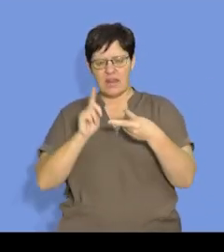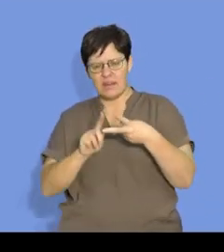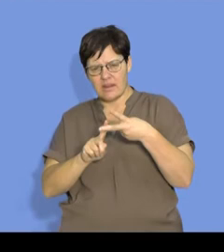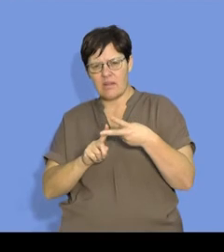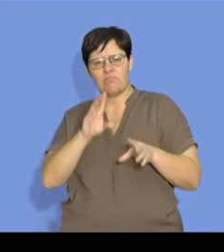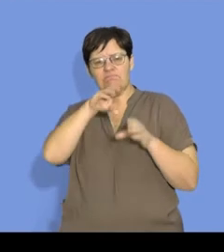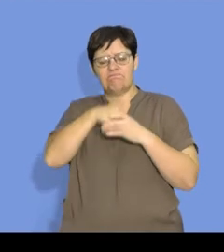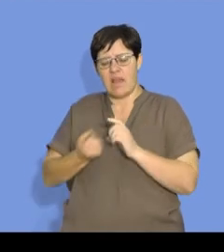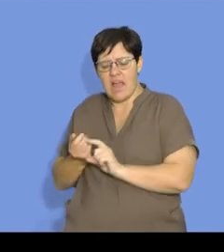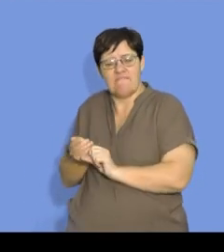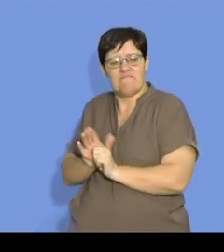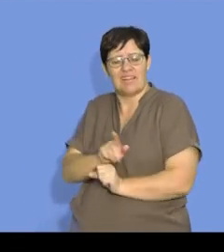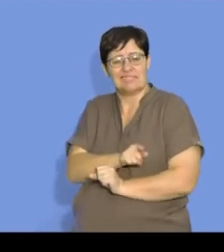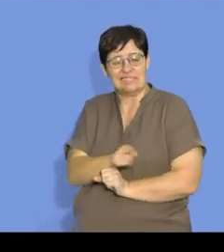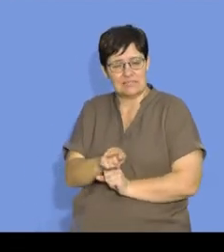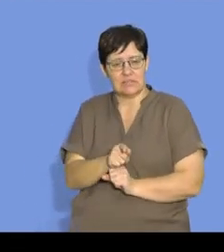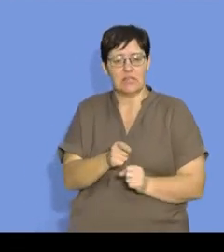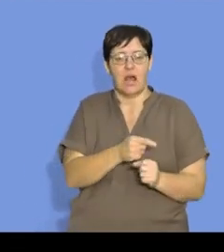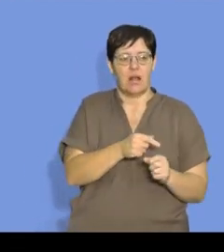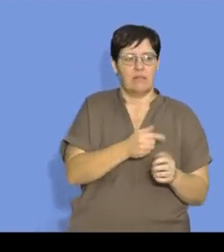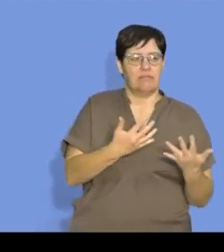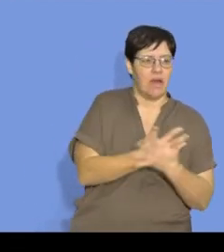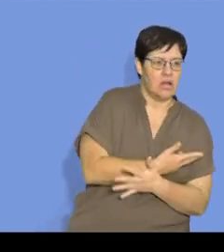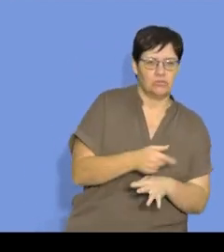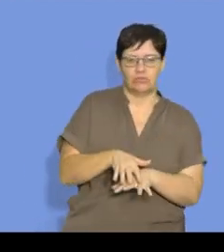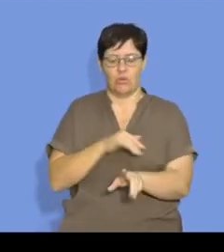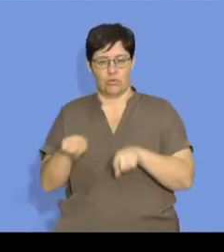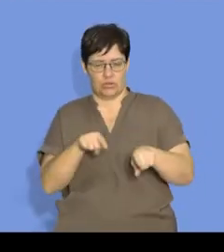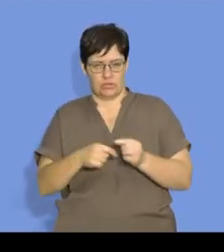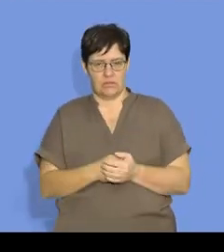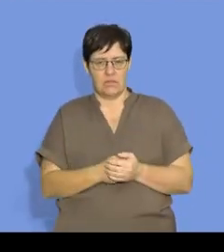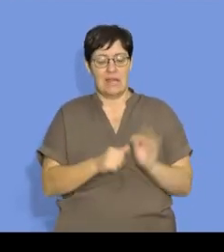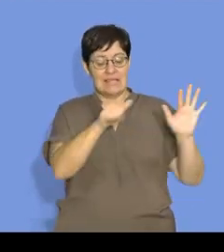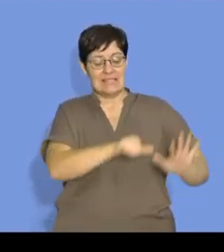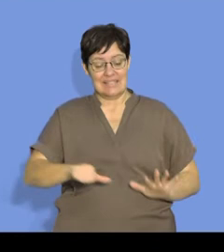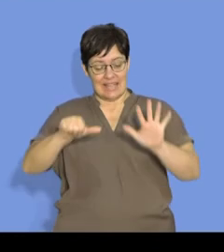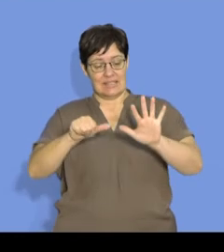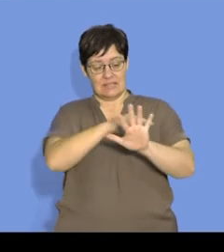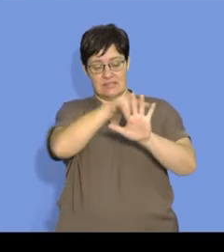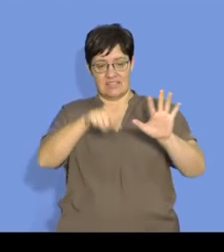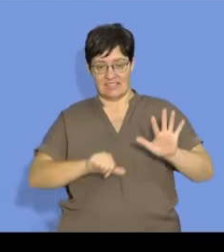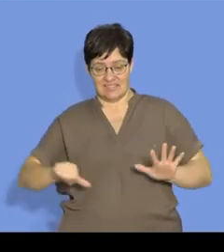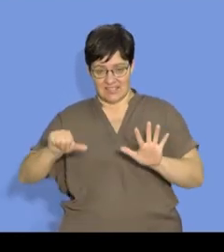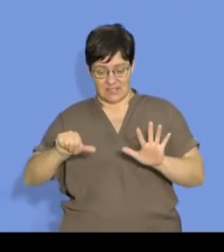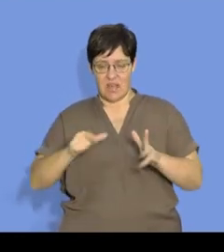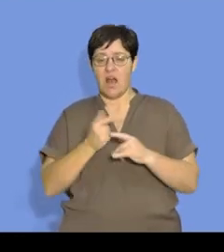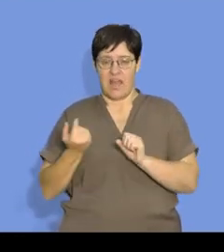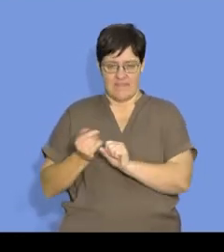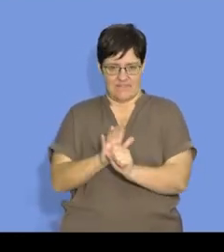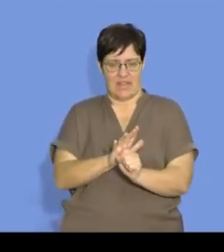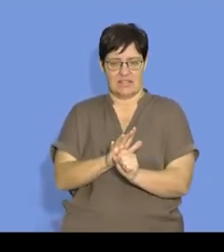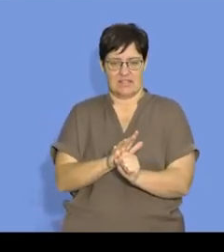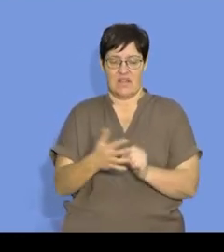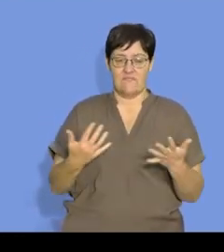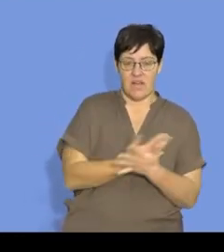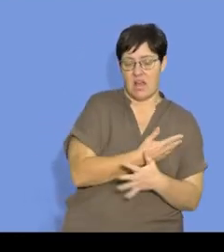the rate of reaction. We spoke about the six factors that affect the rate of reaction. And for now, I